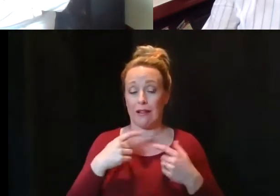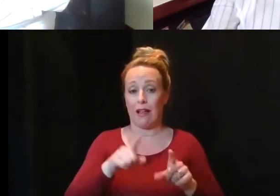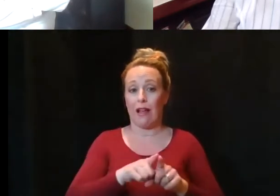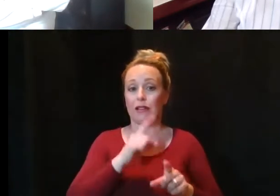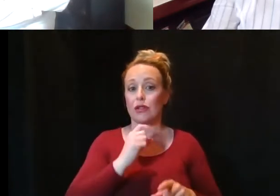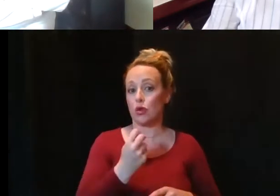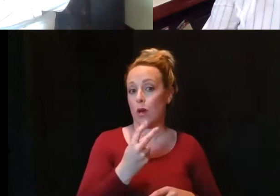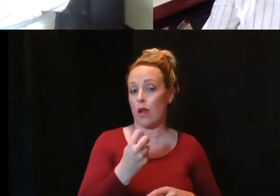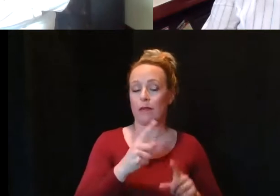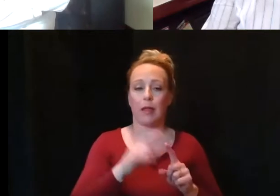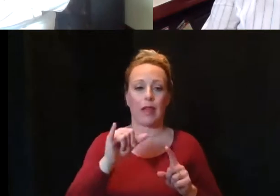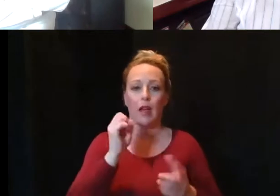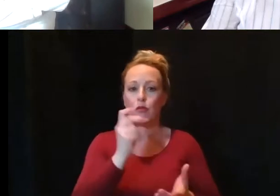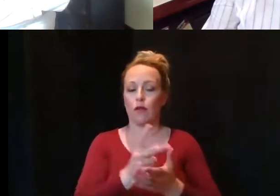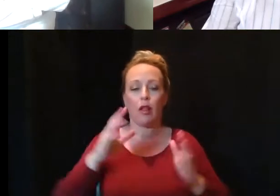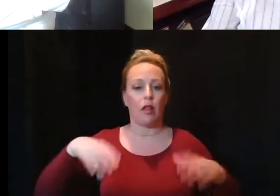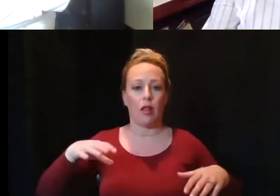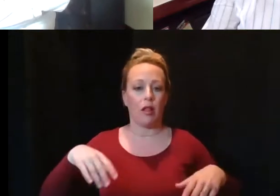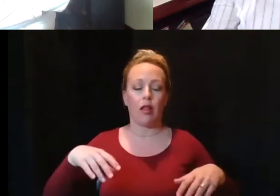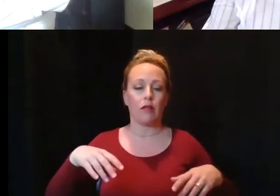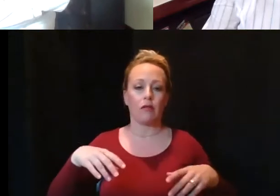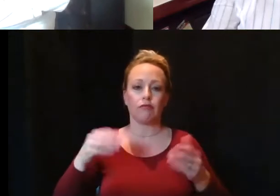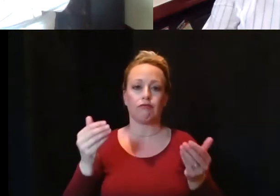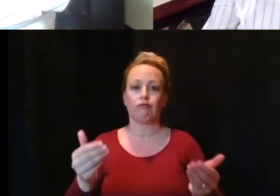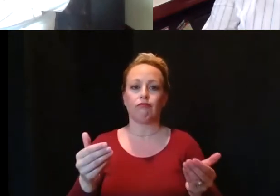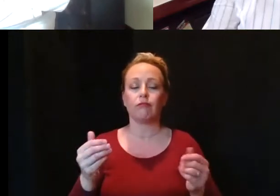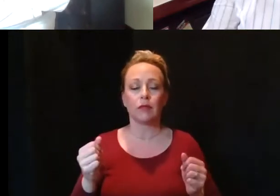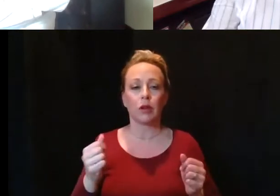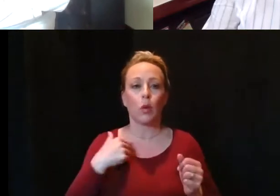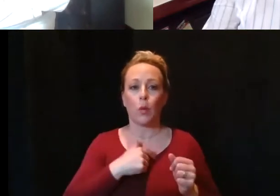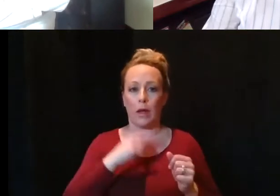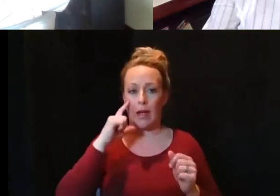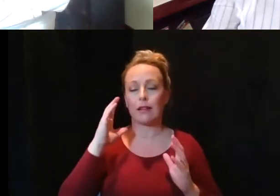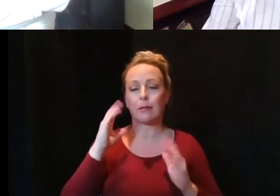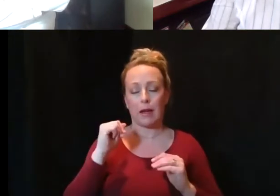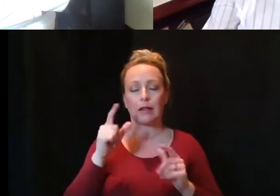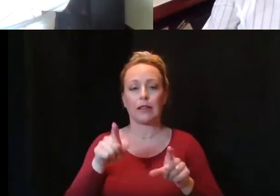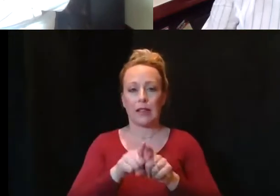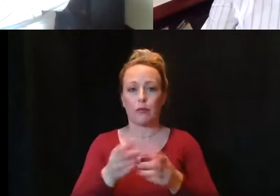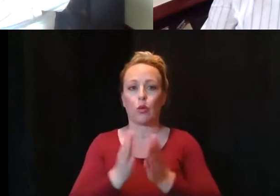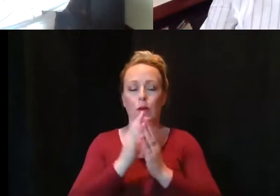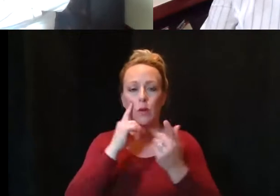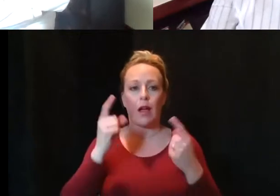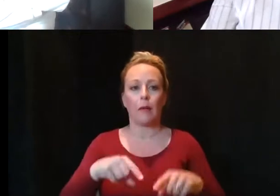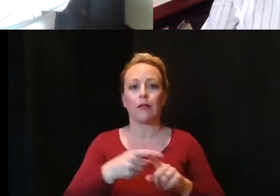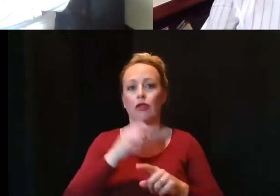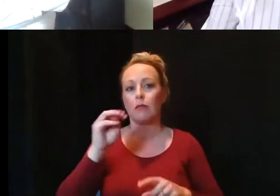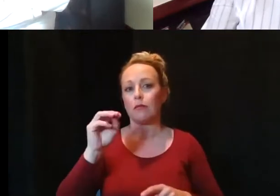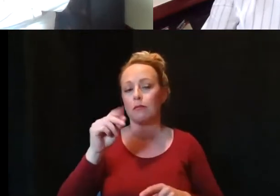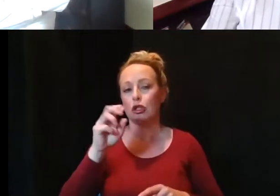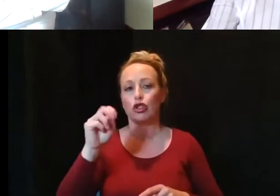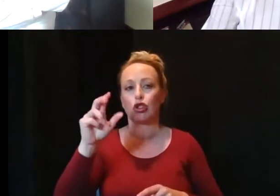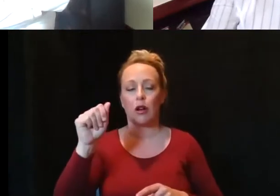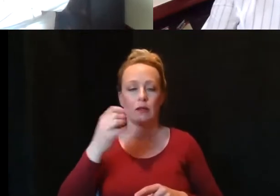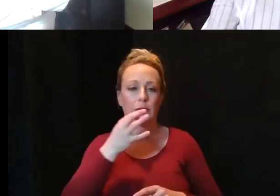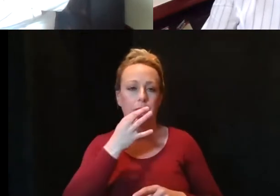not yet been given. We expect that the same request will come from Moderna in the coming weeks. Before arriving at